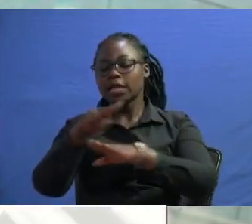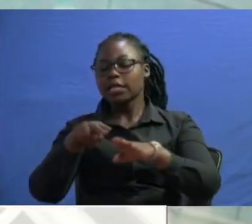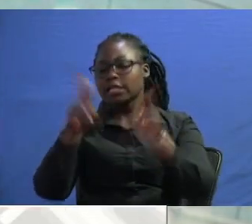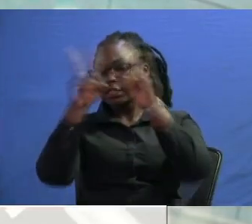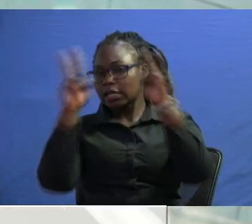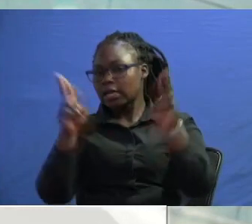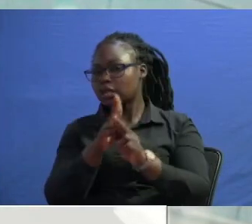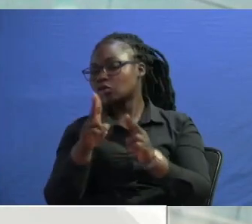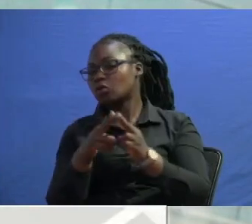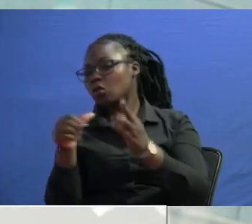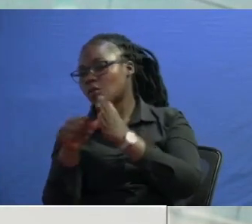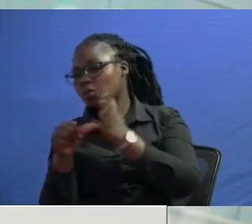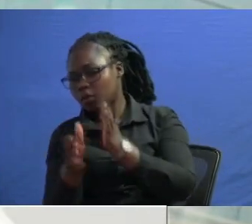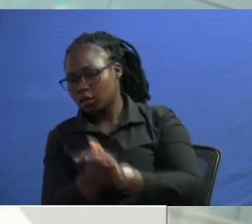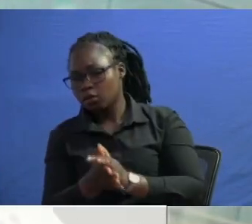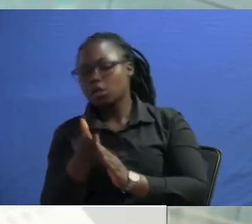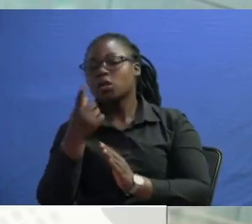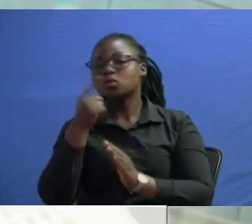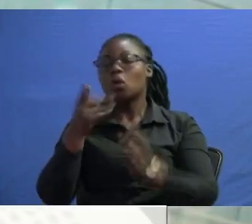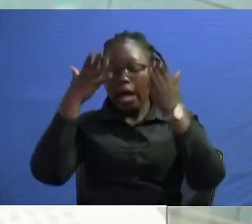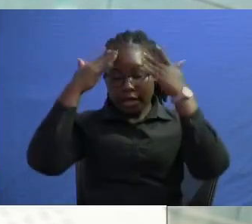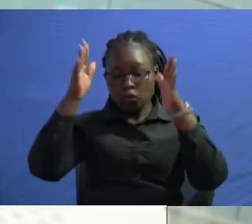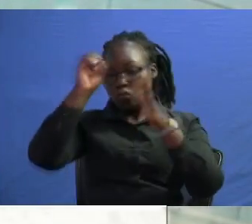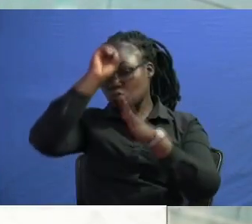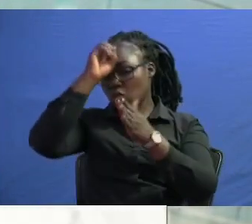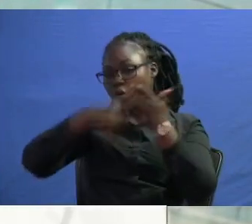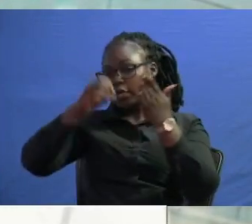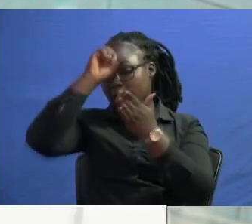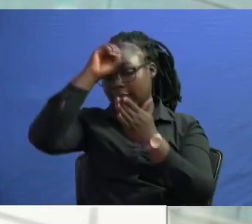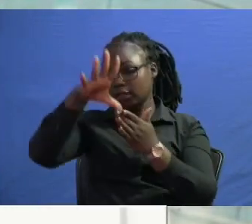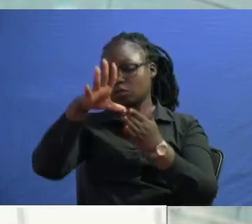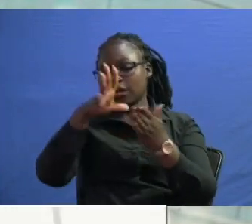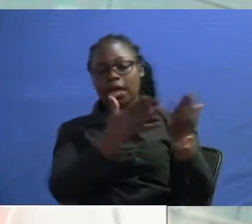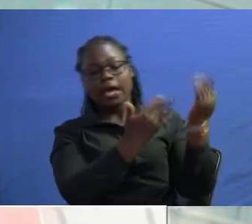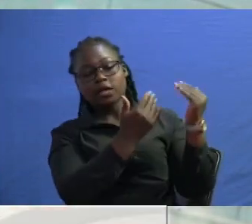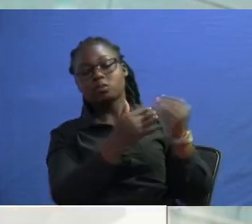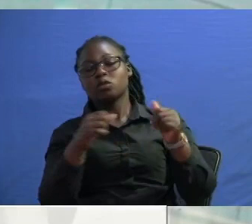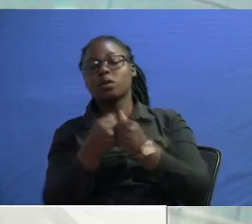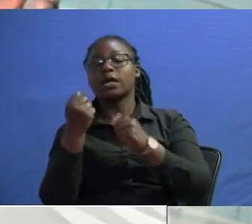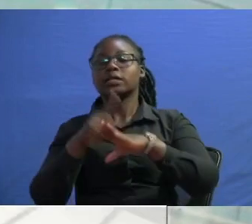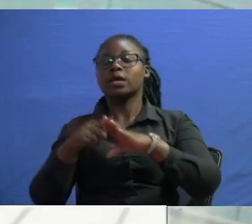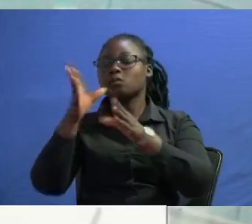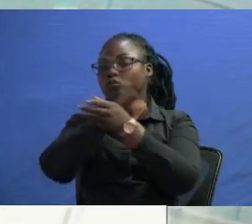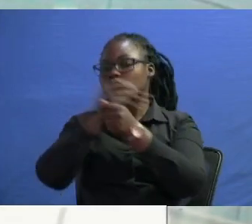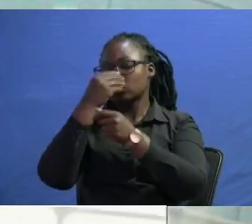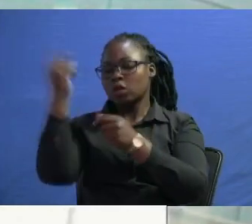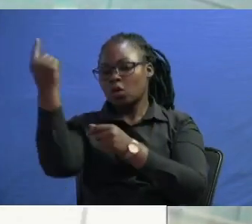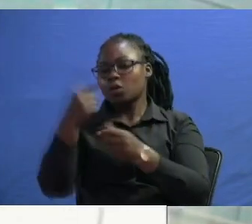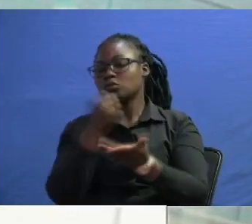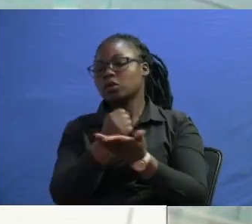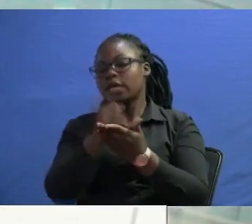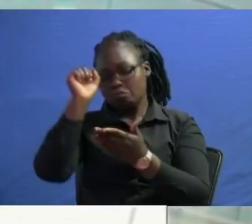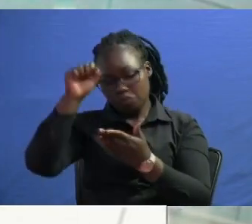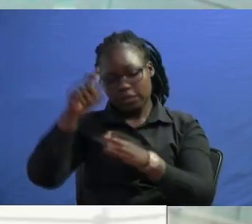so they could not i don't know what miracle they expected to happen when william luto took off of office yes while william luto was